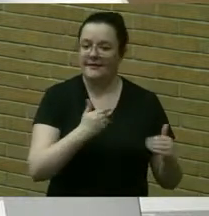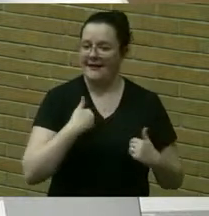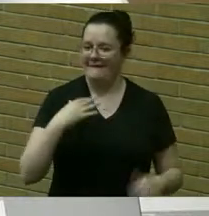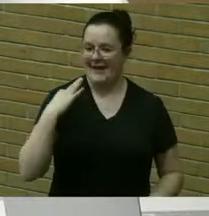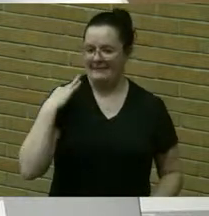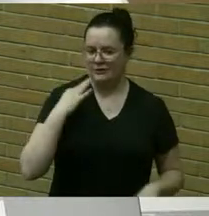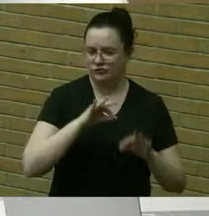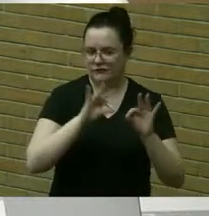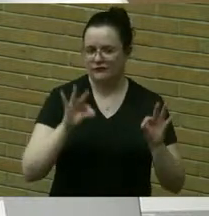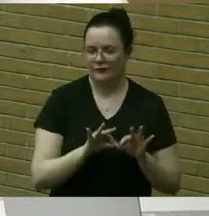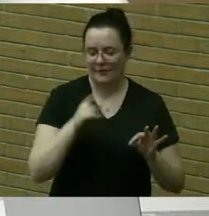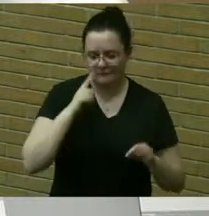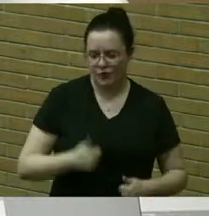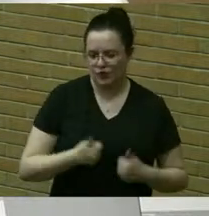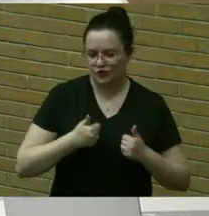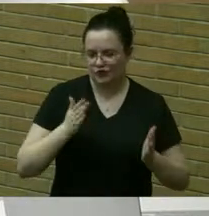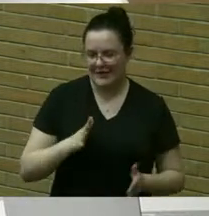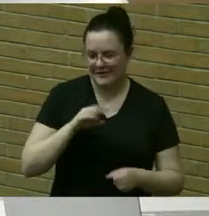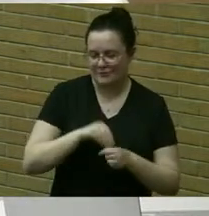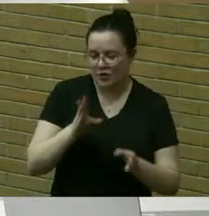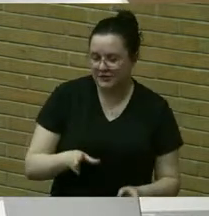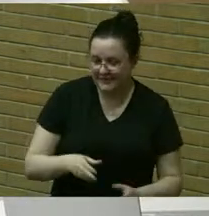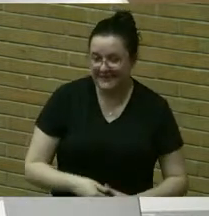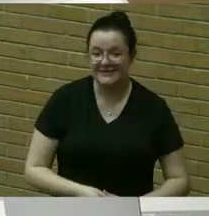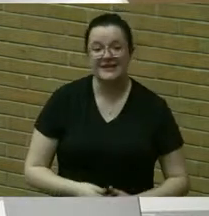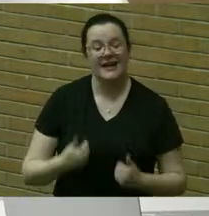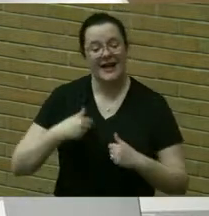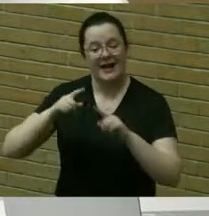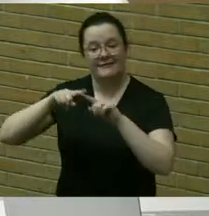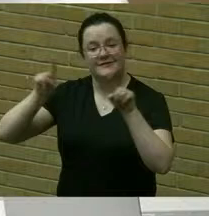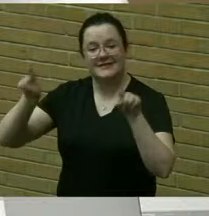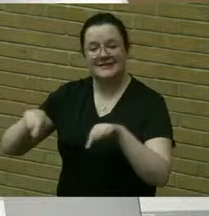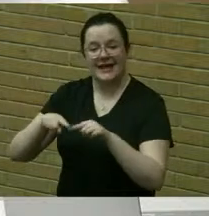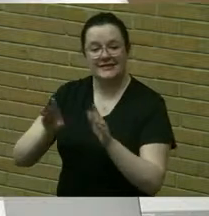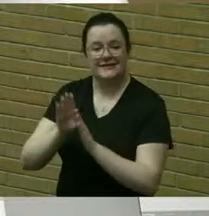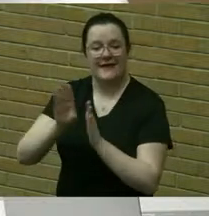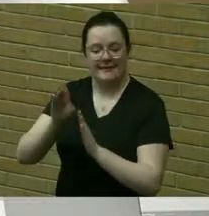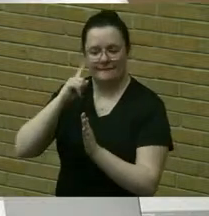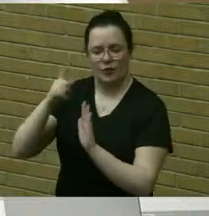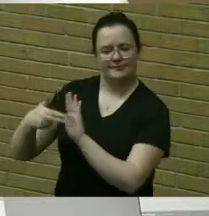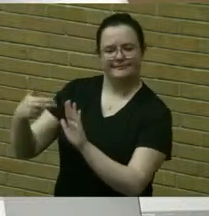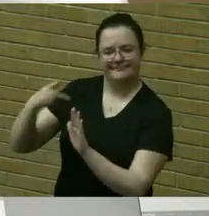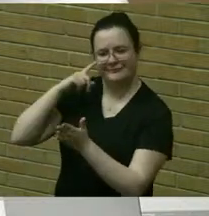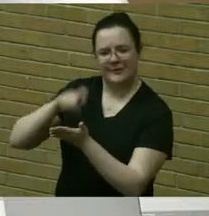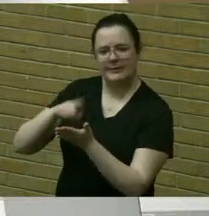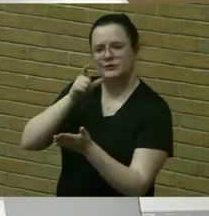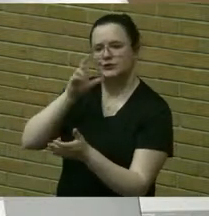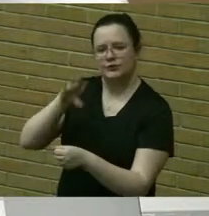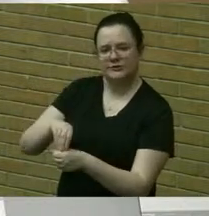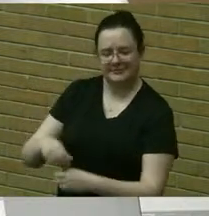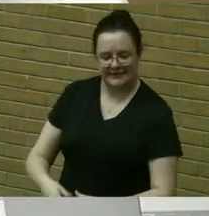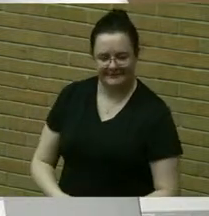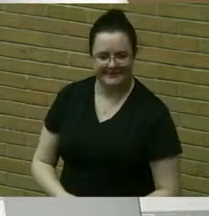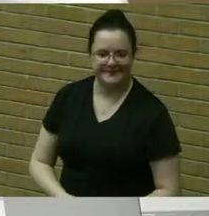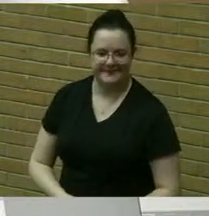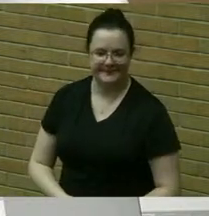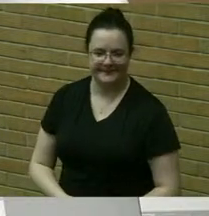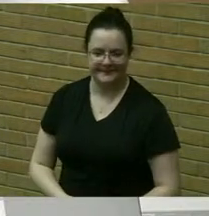participants signs are being developed to recognize participants and um this will be done um